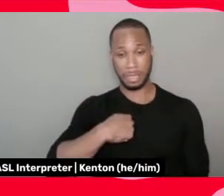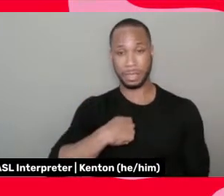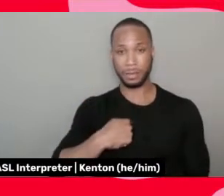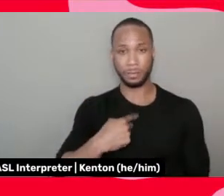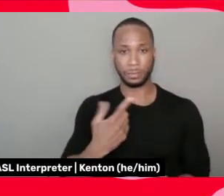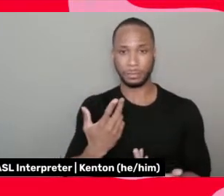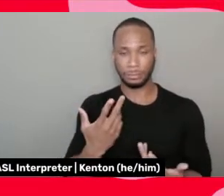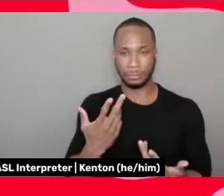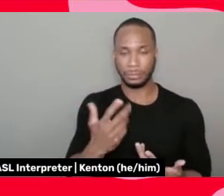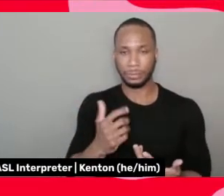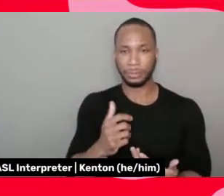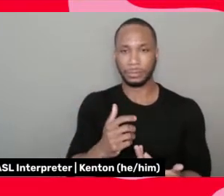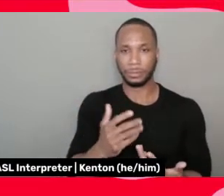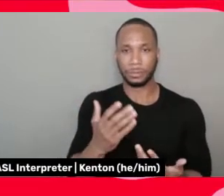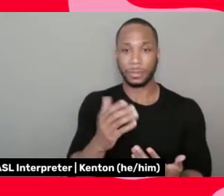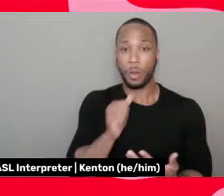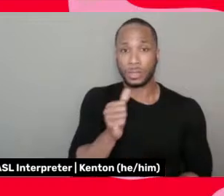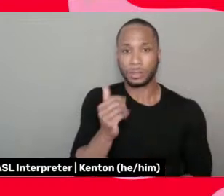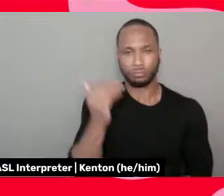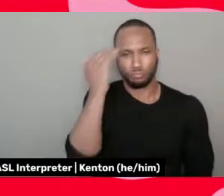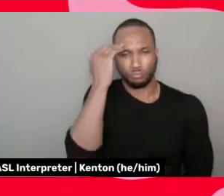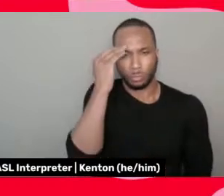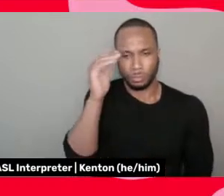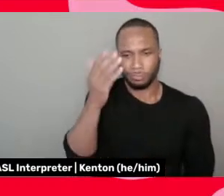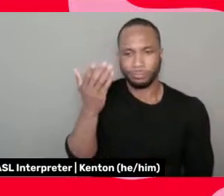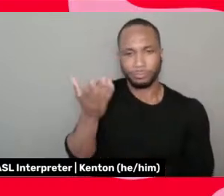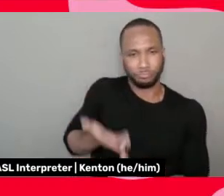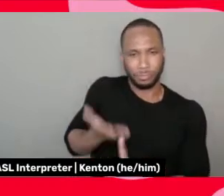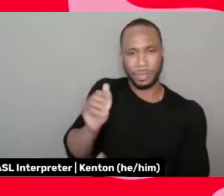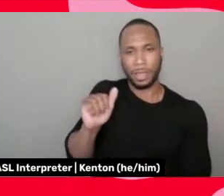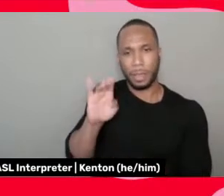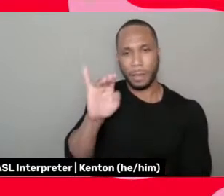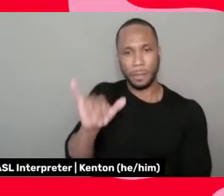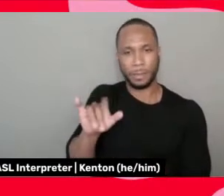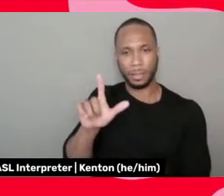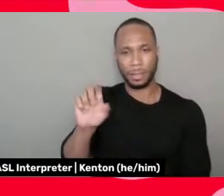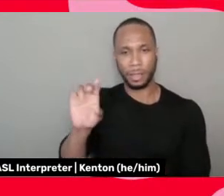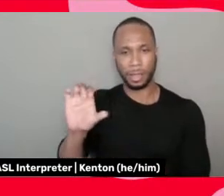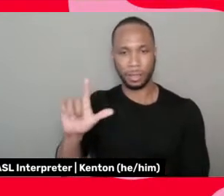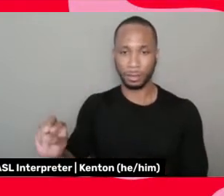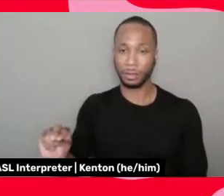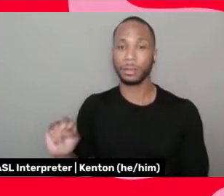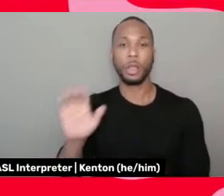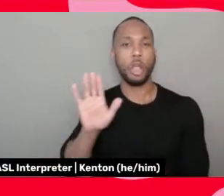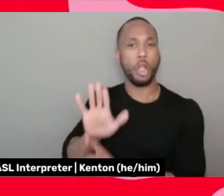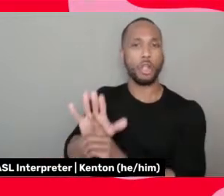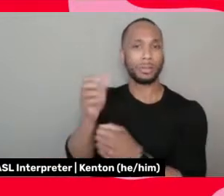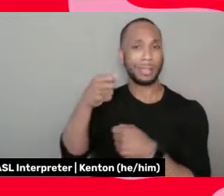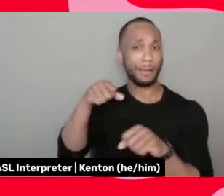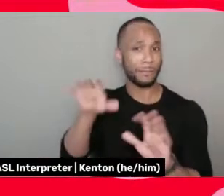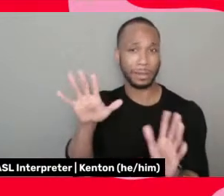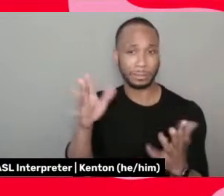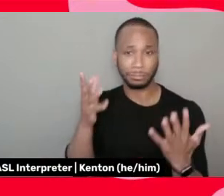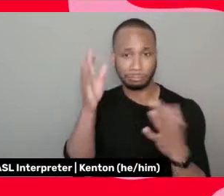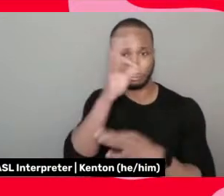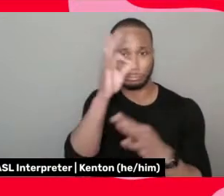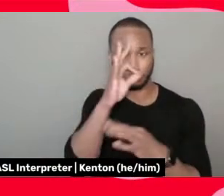familiar with Abby Lincoln, and the sacrifices that she had to make. And